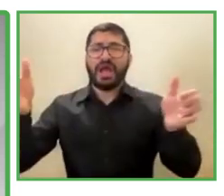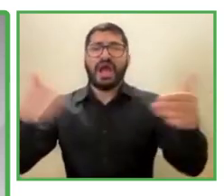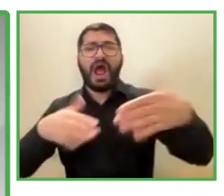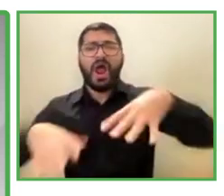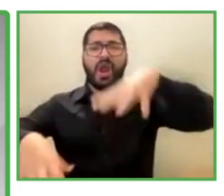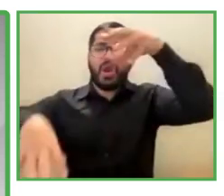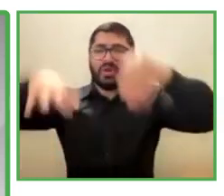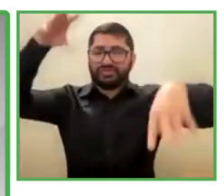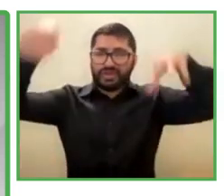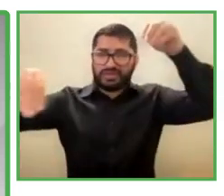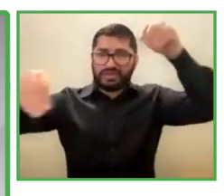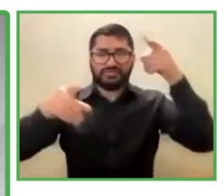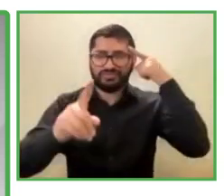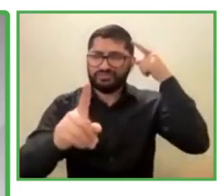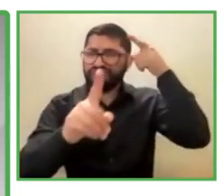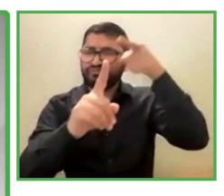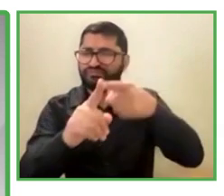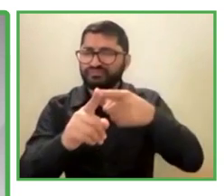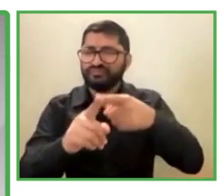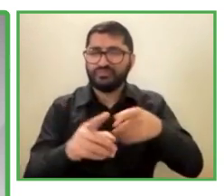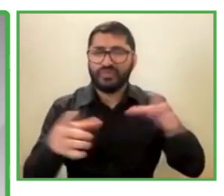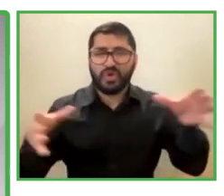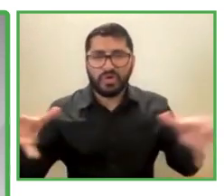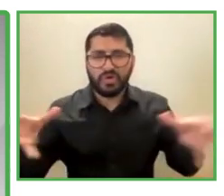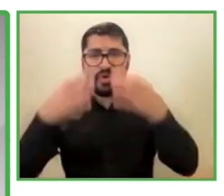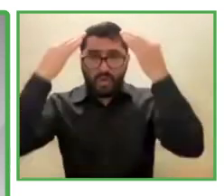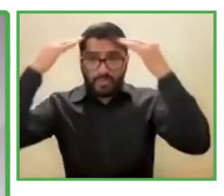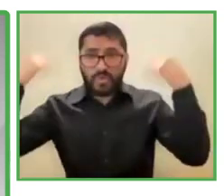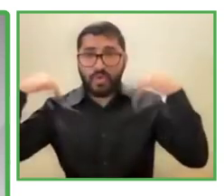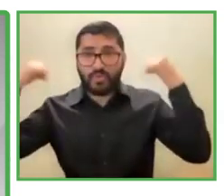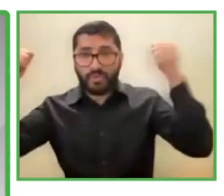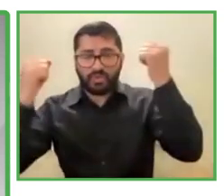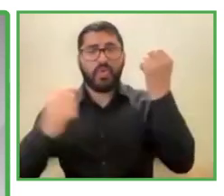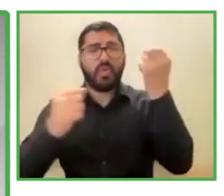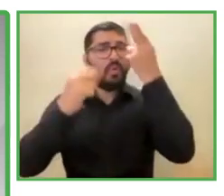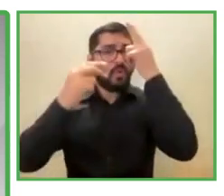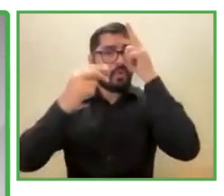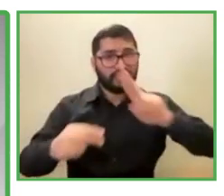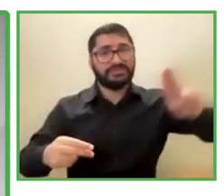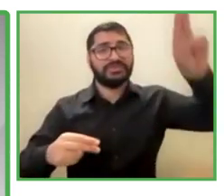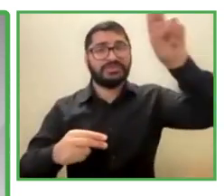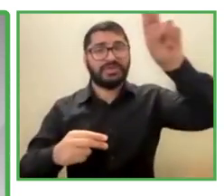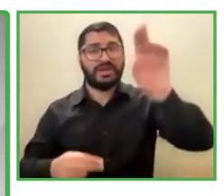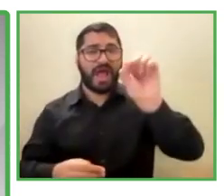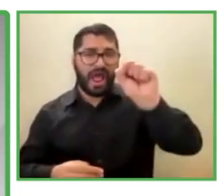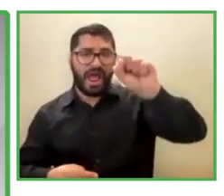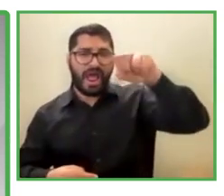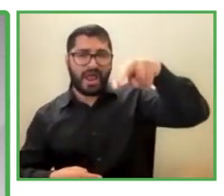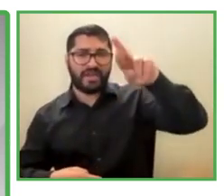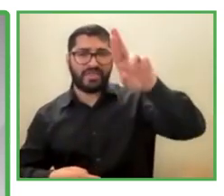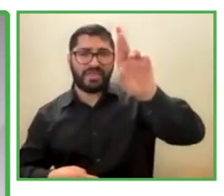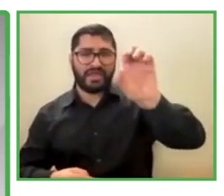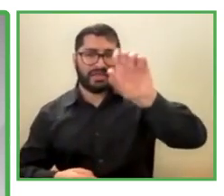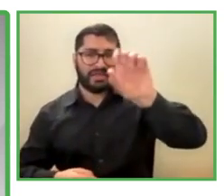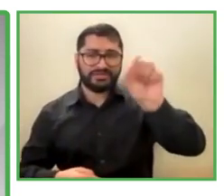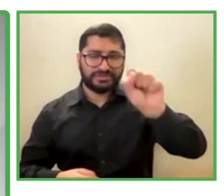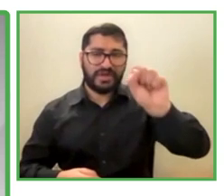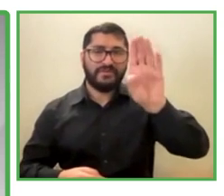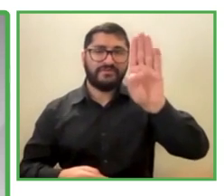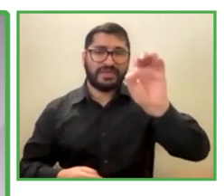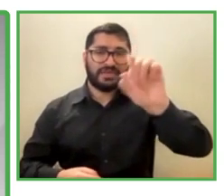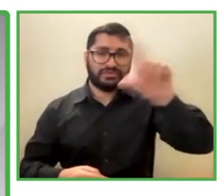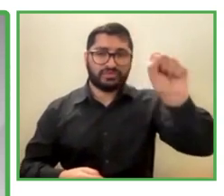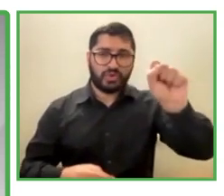Occupational Therapist of the University Andres Vello, with a Diploma in Diversity and Inclusion of the Adolfo Ibañez University.